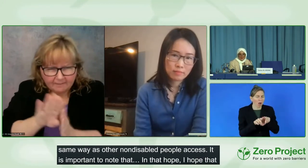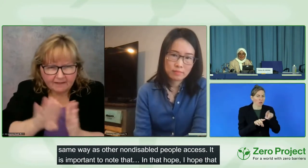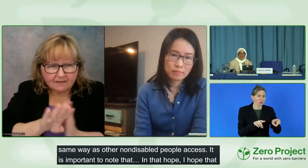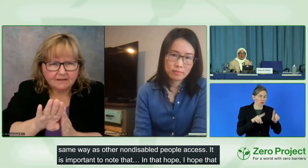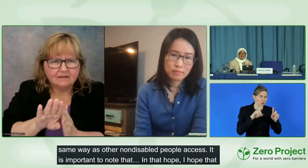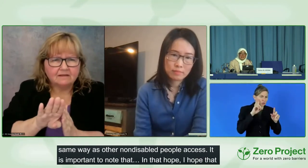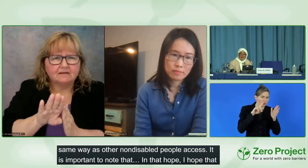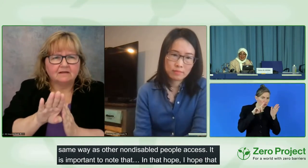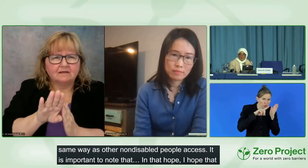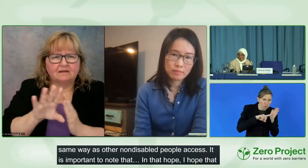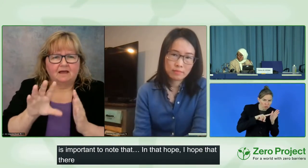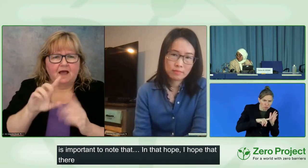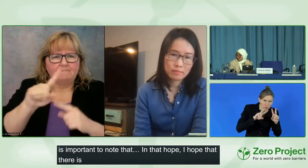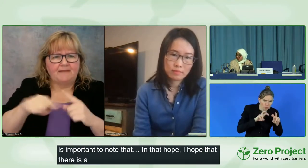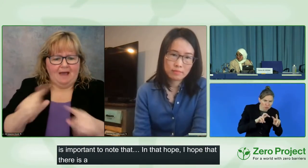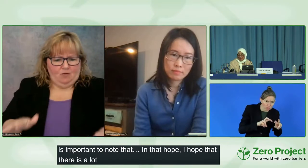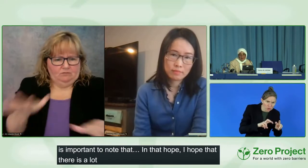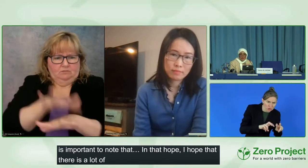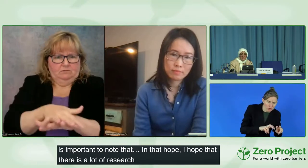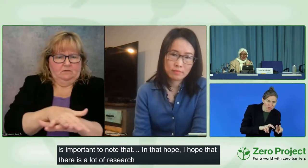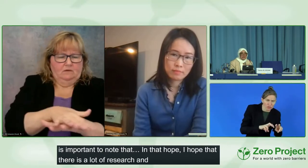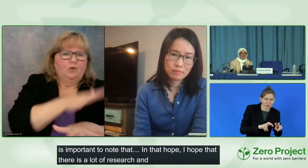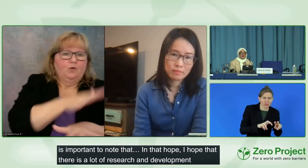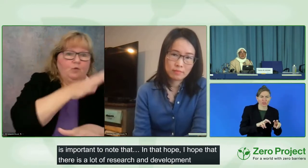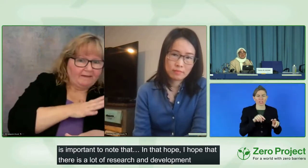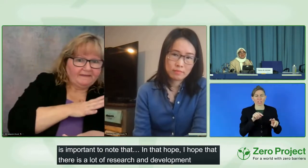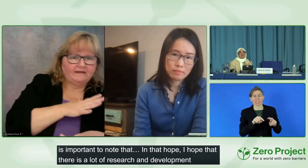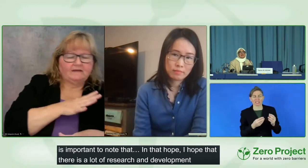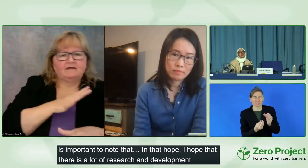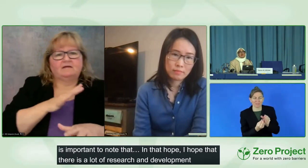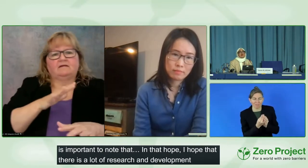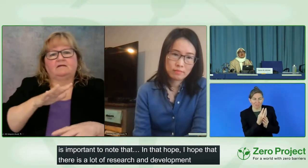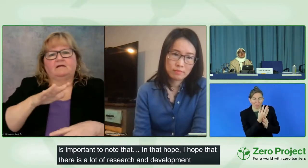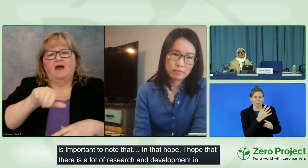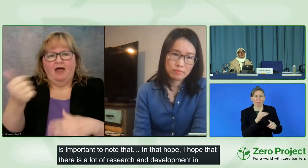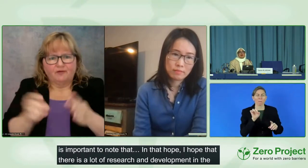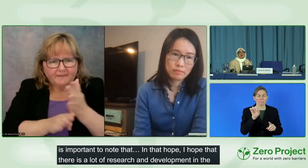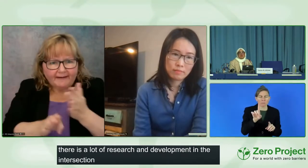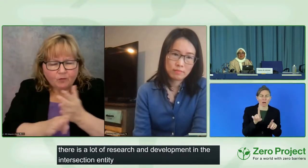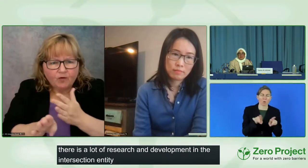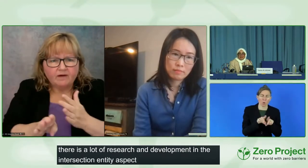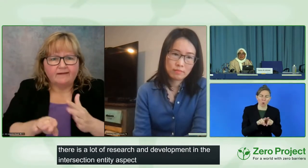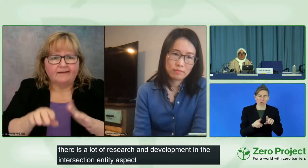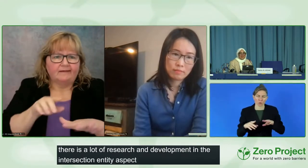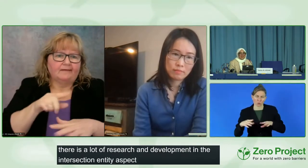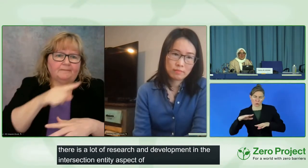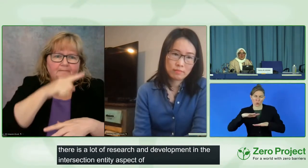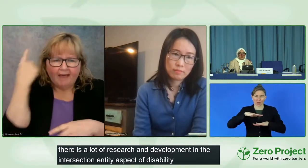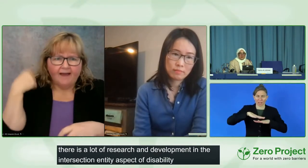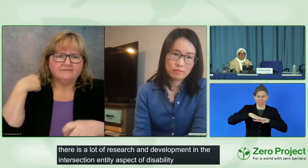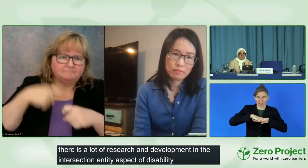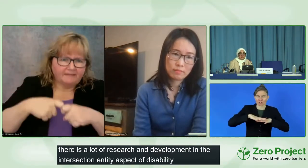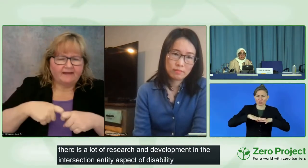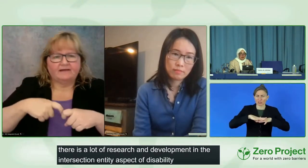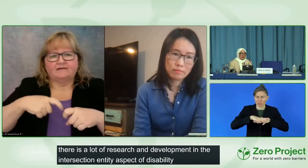intersectionality aspect of disability. It means treating